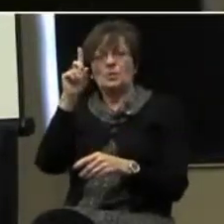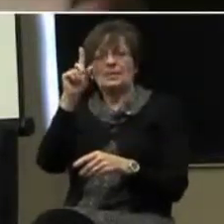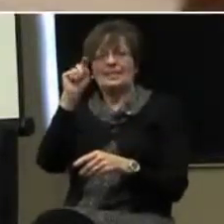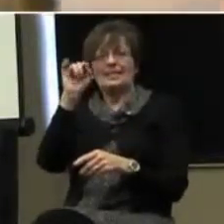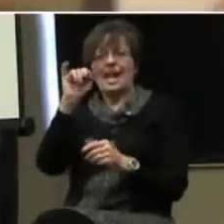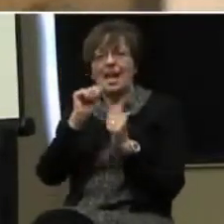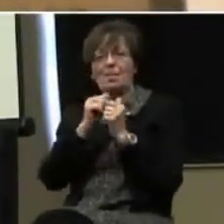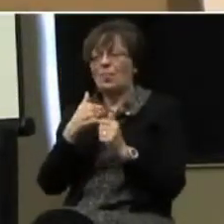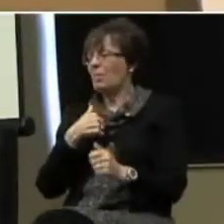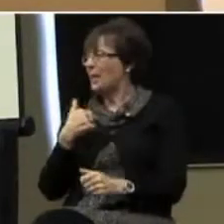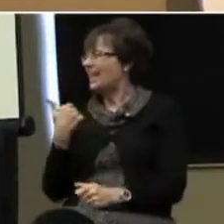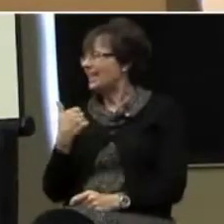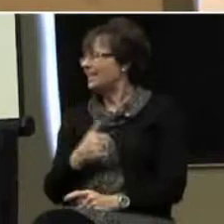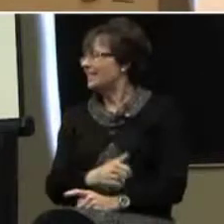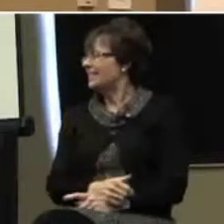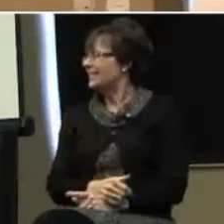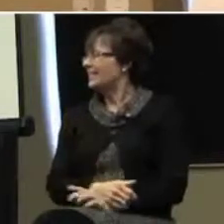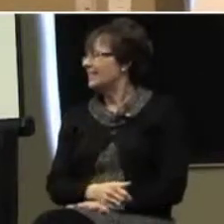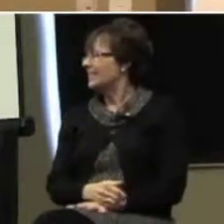Okay.